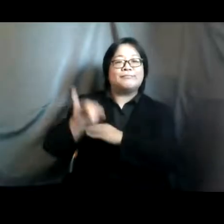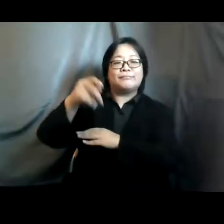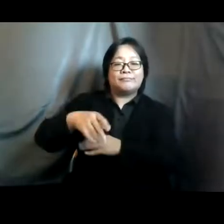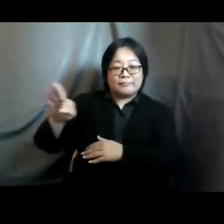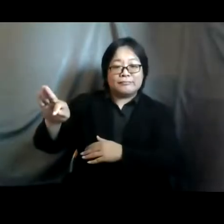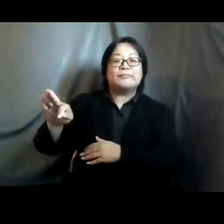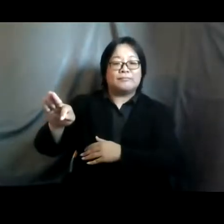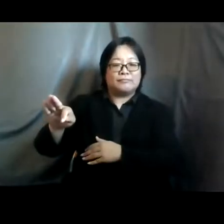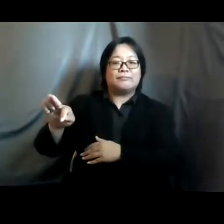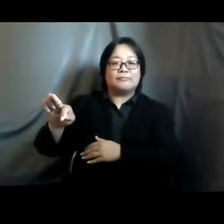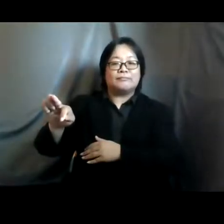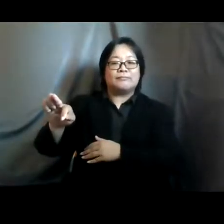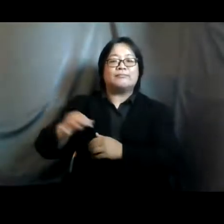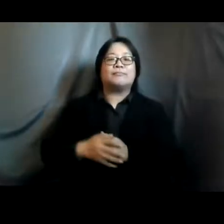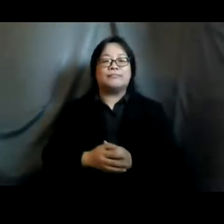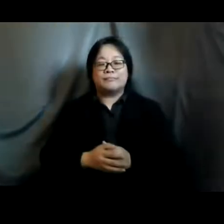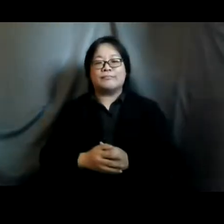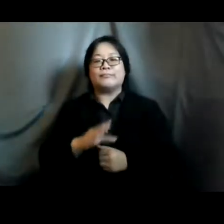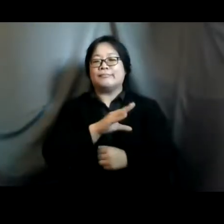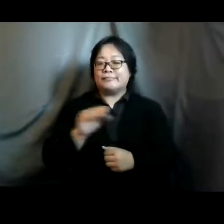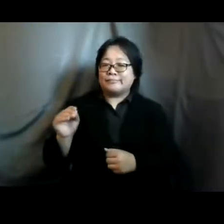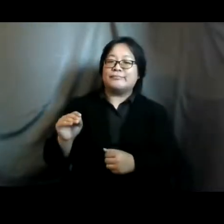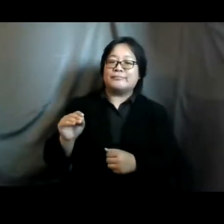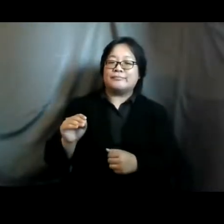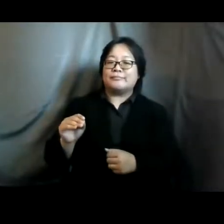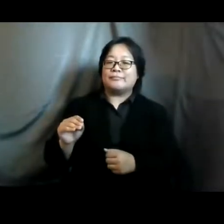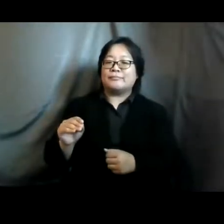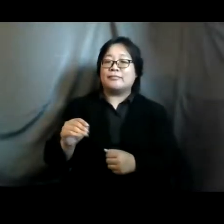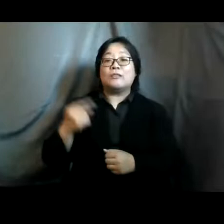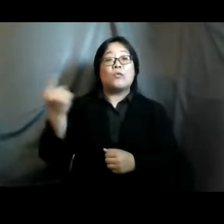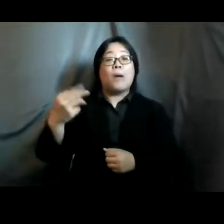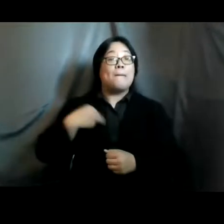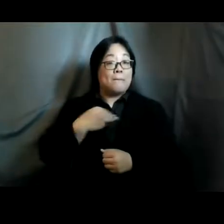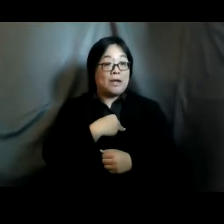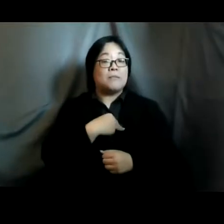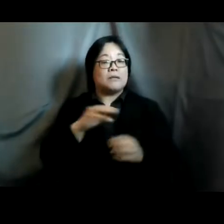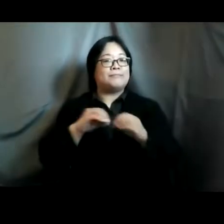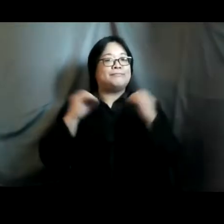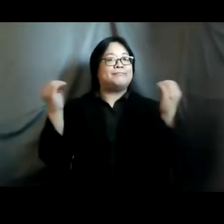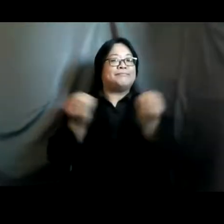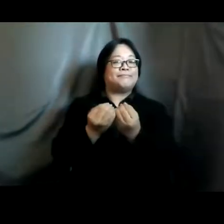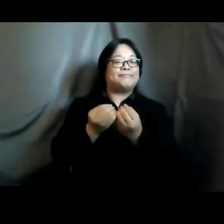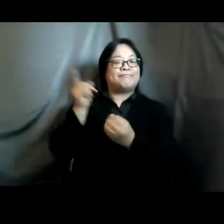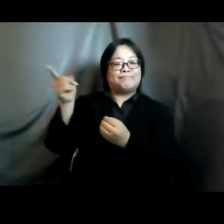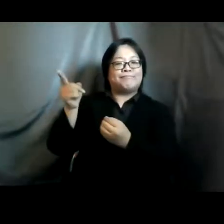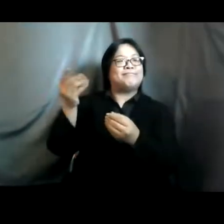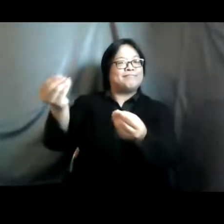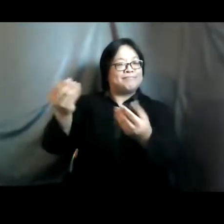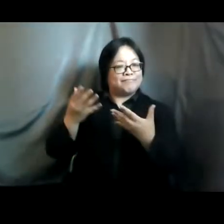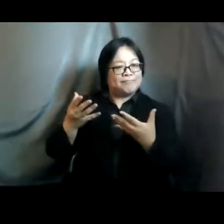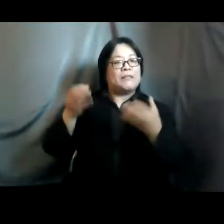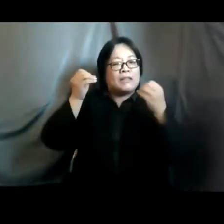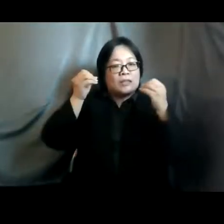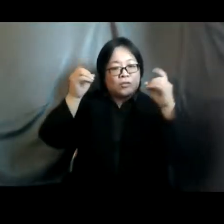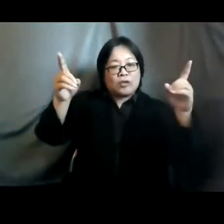plant parent federation and um as one of the member association and they have been providing this education